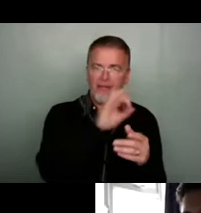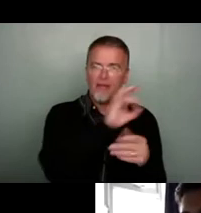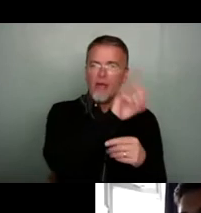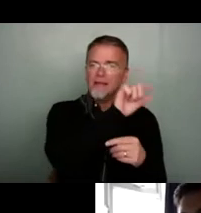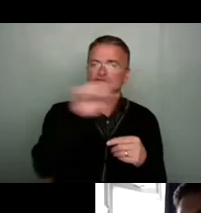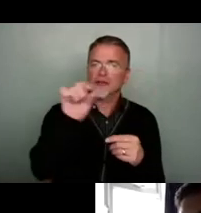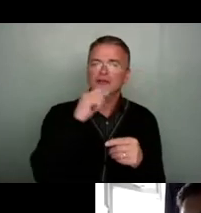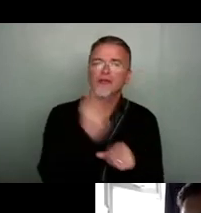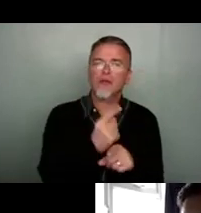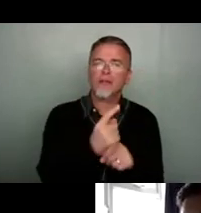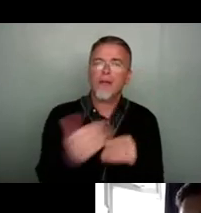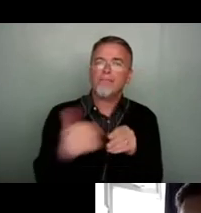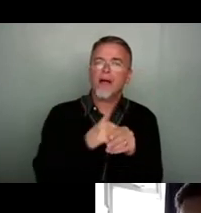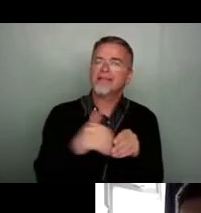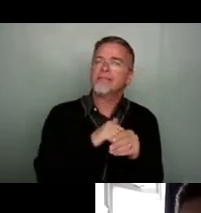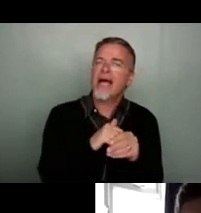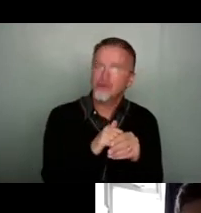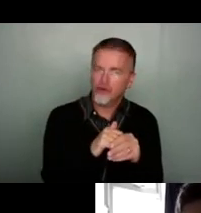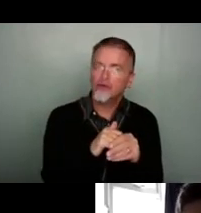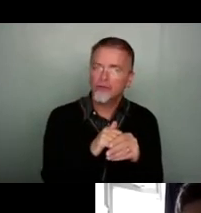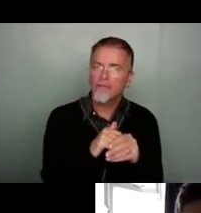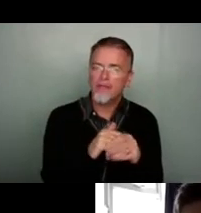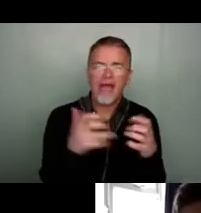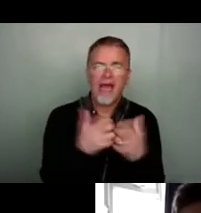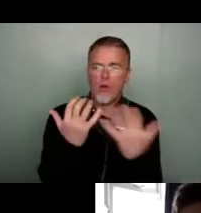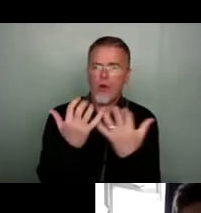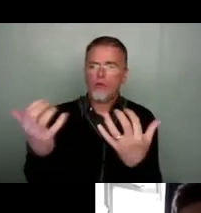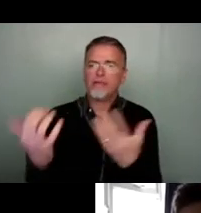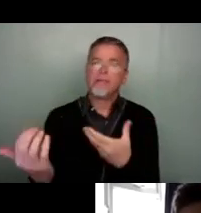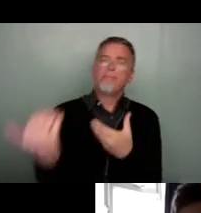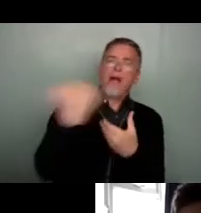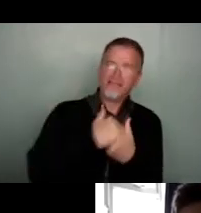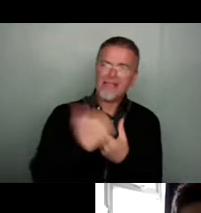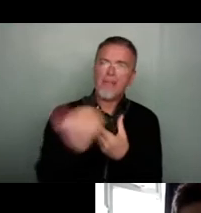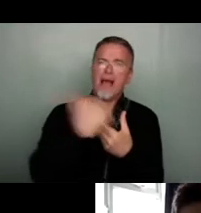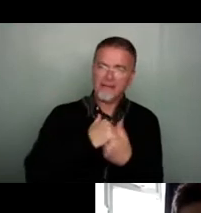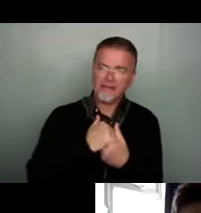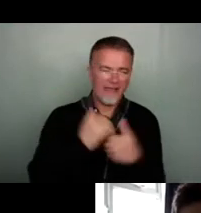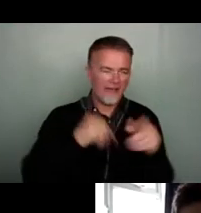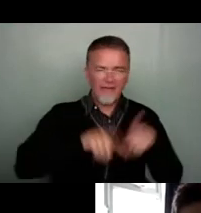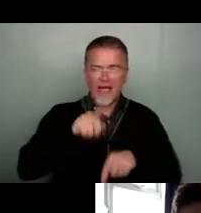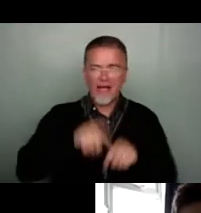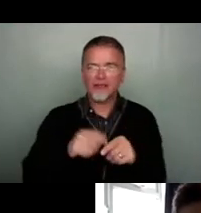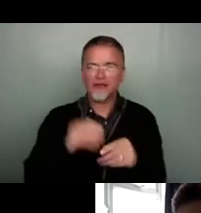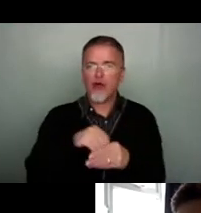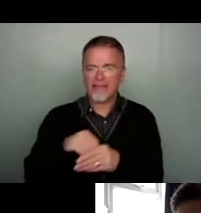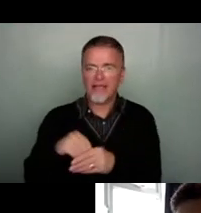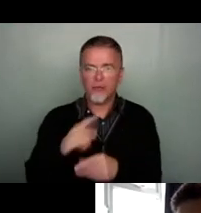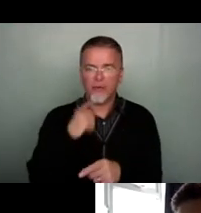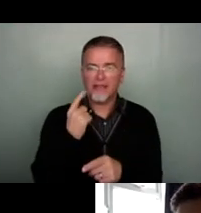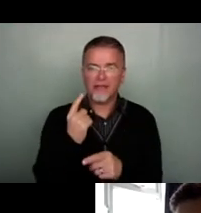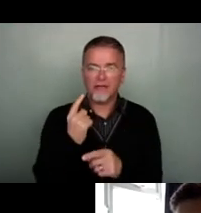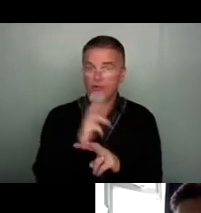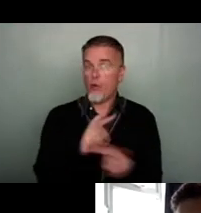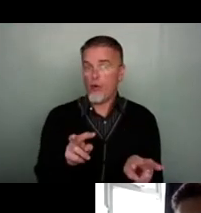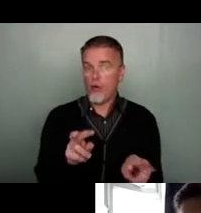about participation and how audiences participated in the various forms of content that we saw across the